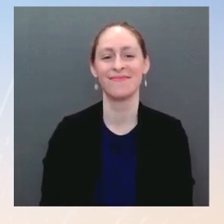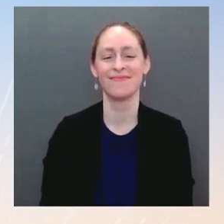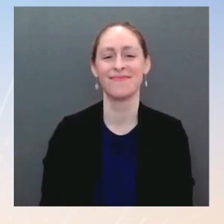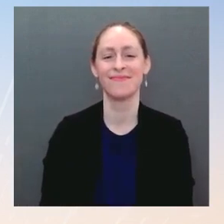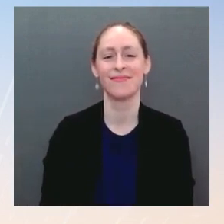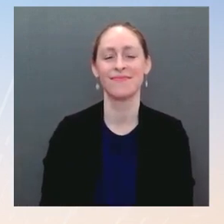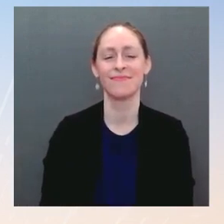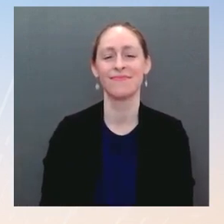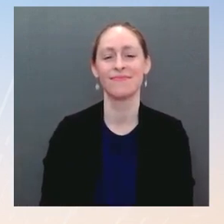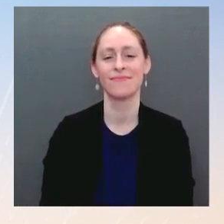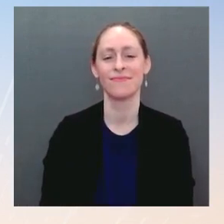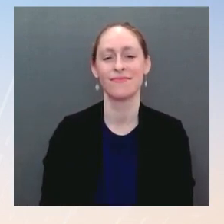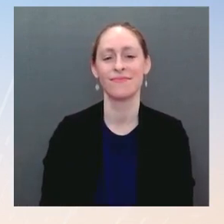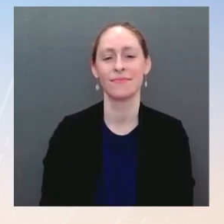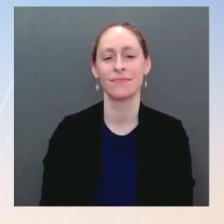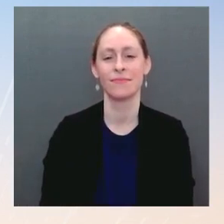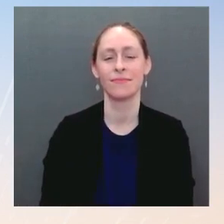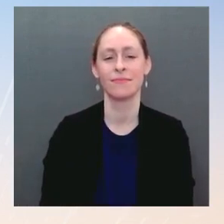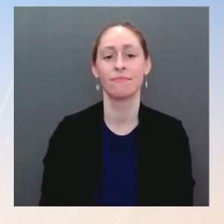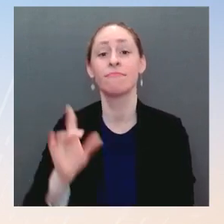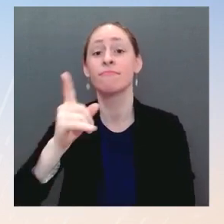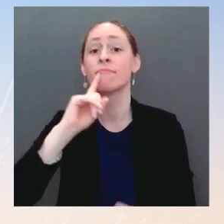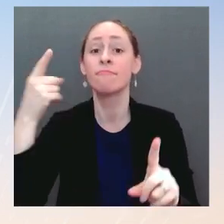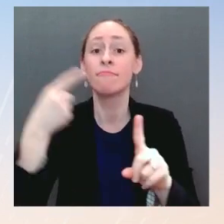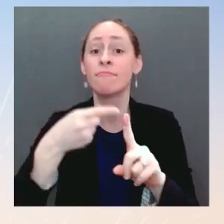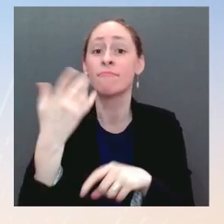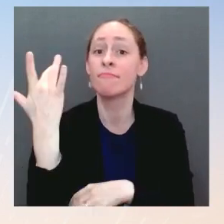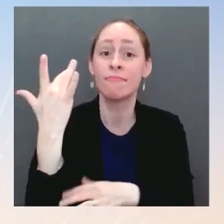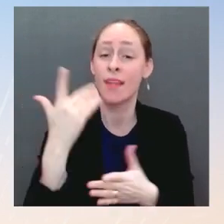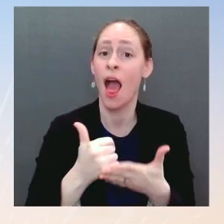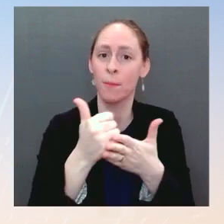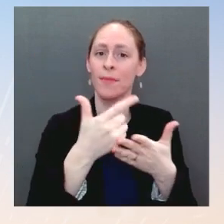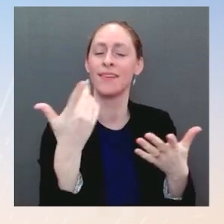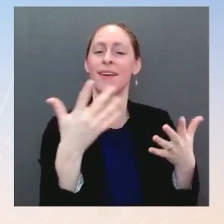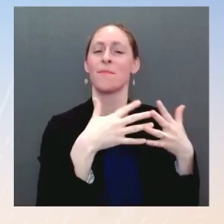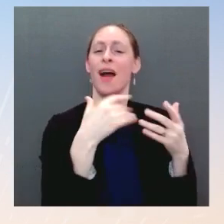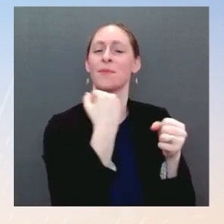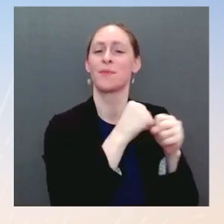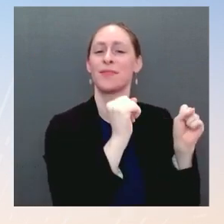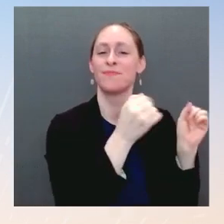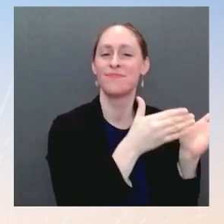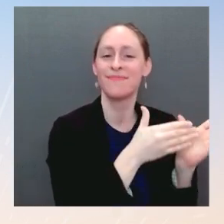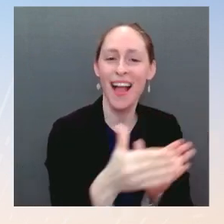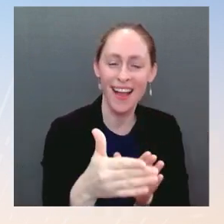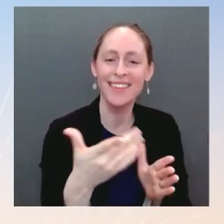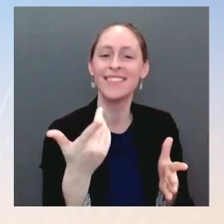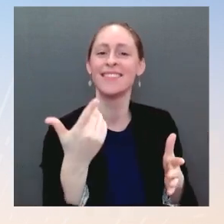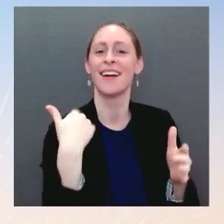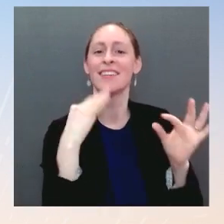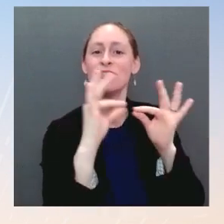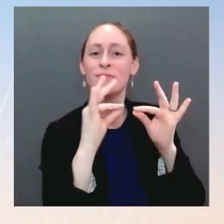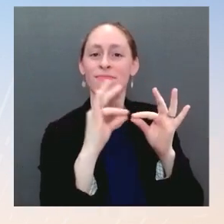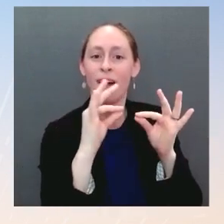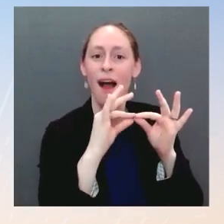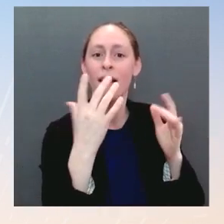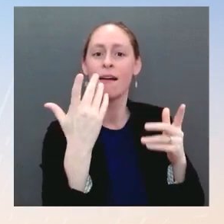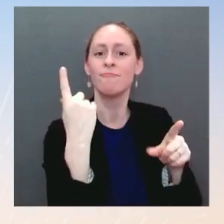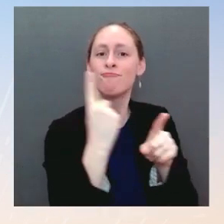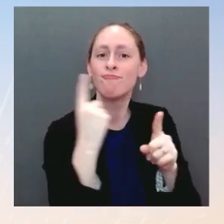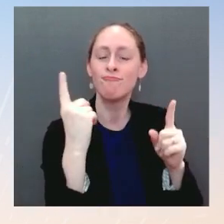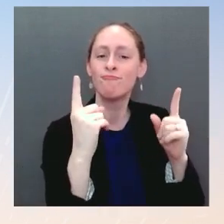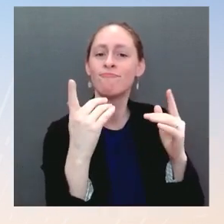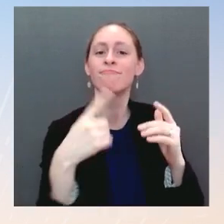which did more to lower costs and expand access to healthcare than any action since the passage of the Affordable Care Act.